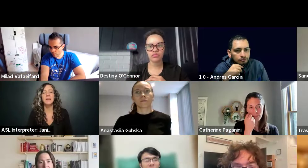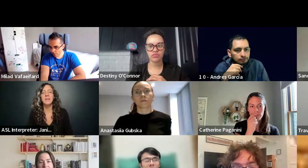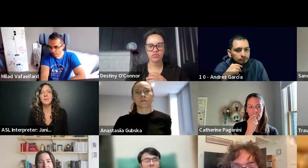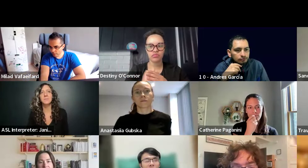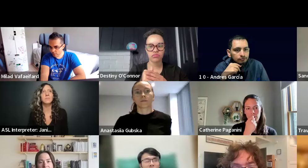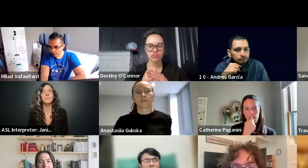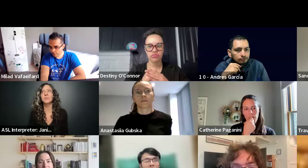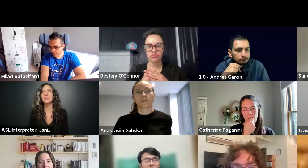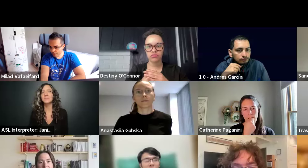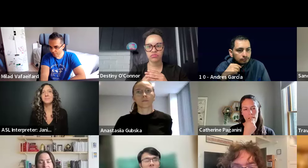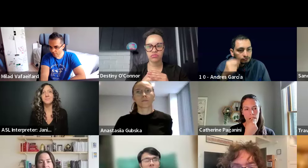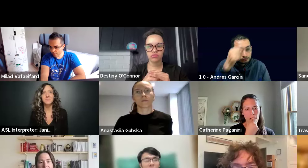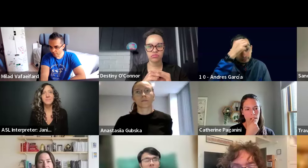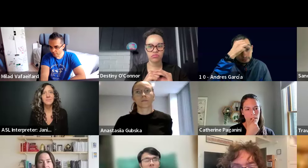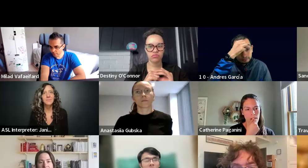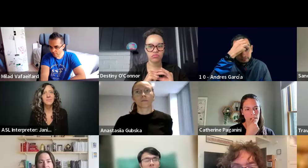missed the beginning of that. Oh,